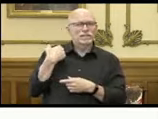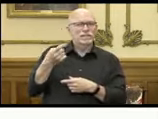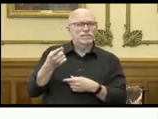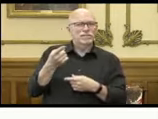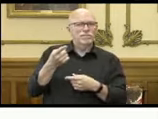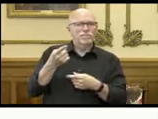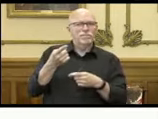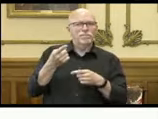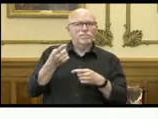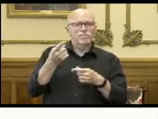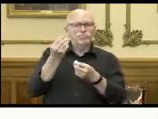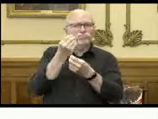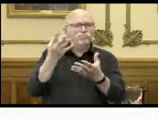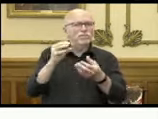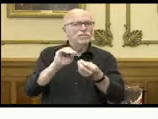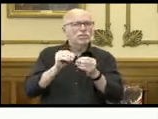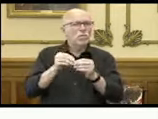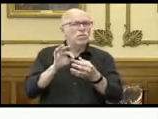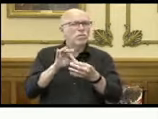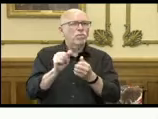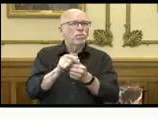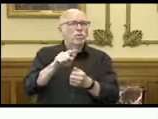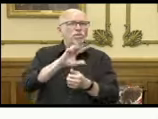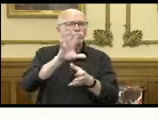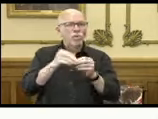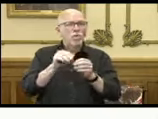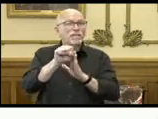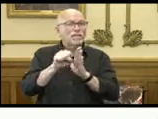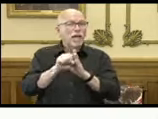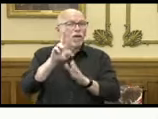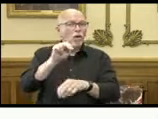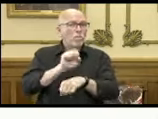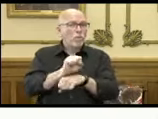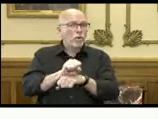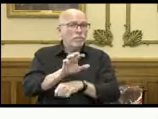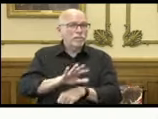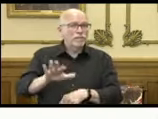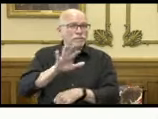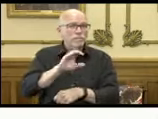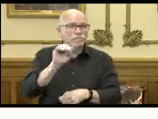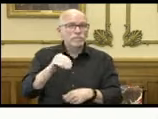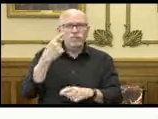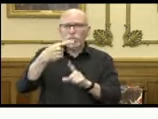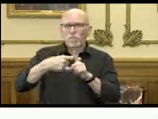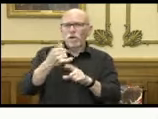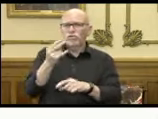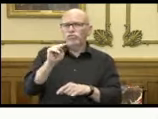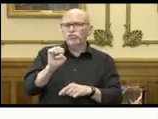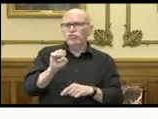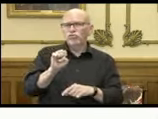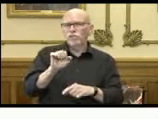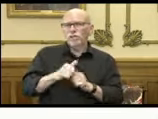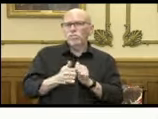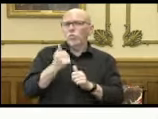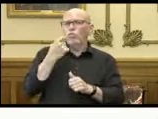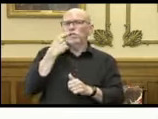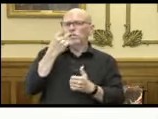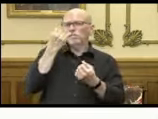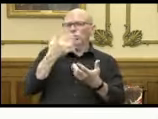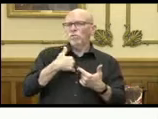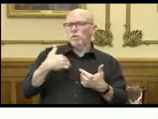released numbers when it comes to total state unemployment, particularly for the month of June, which was the most recent